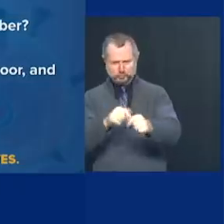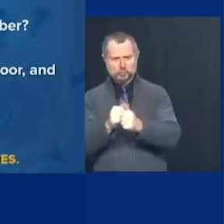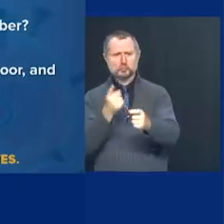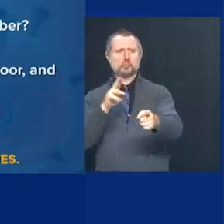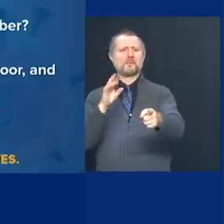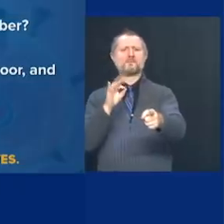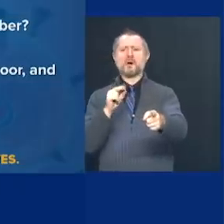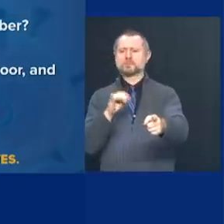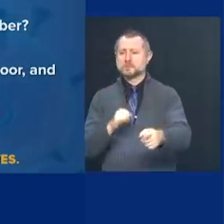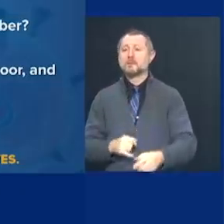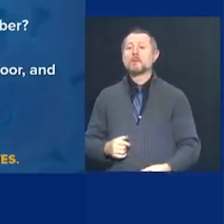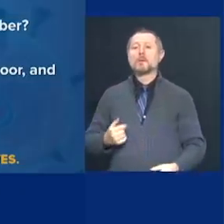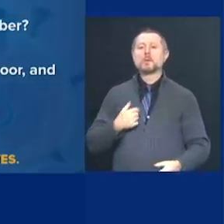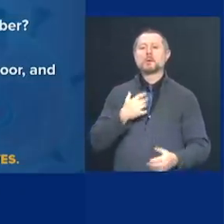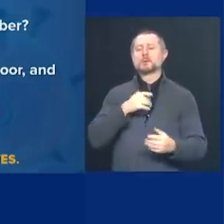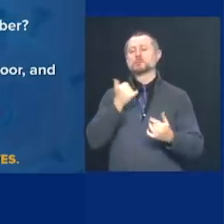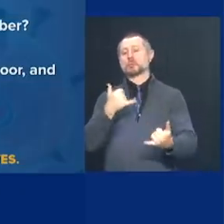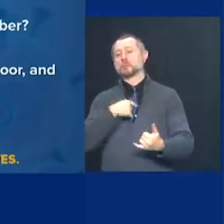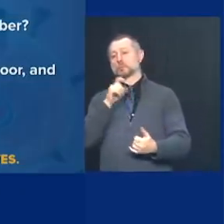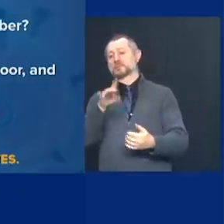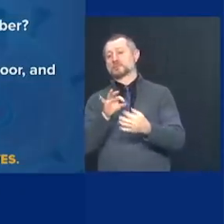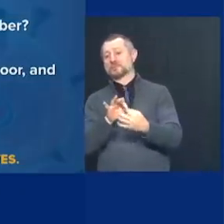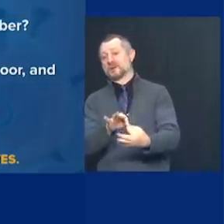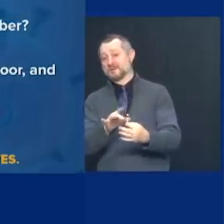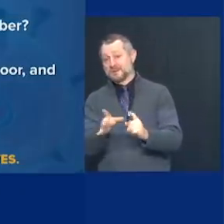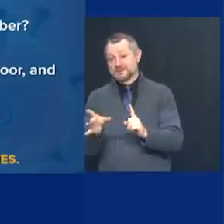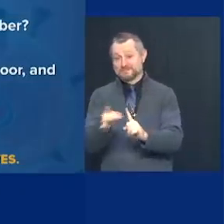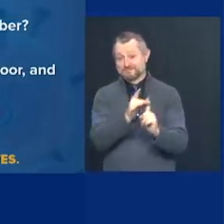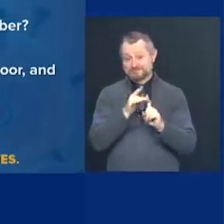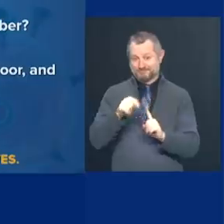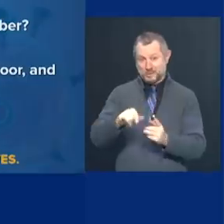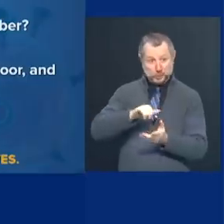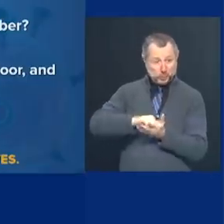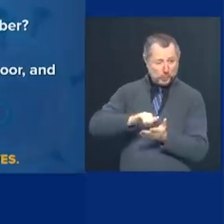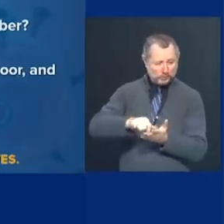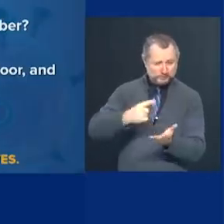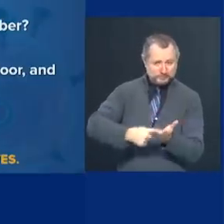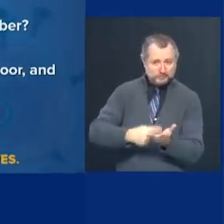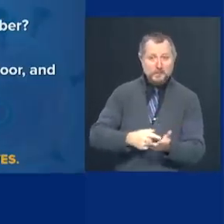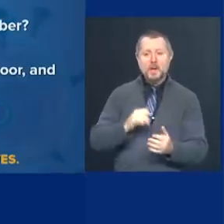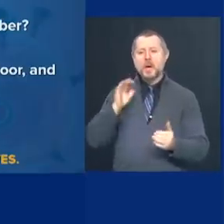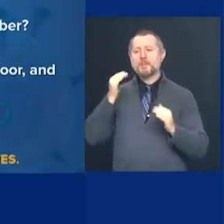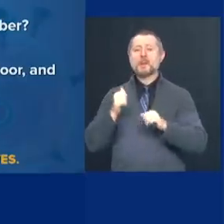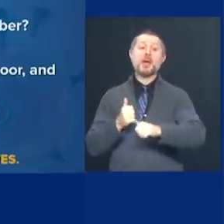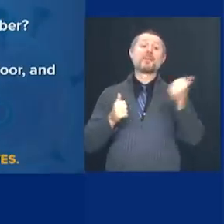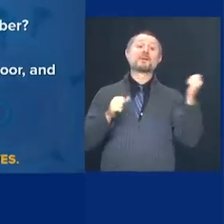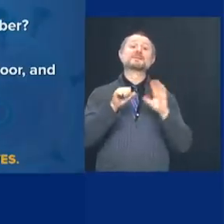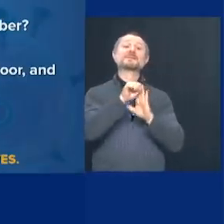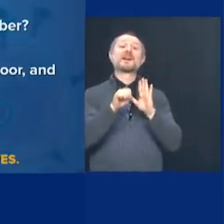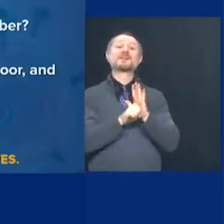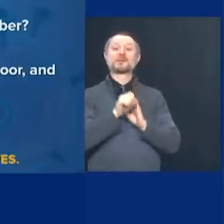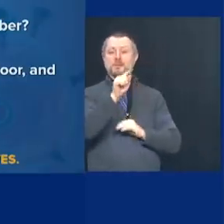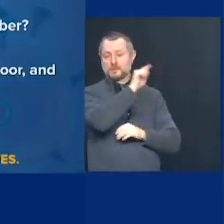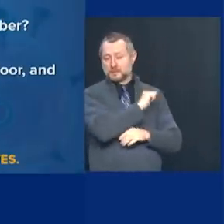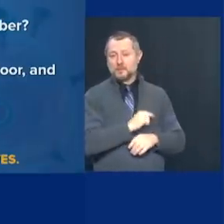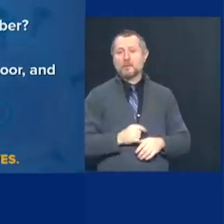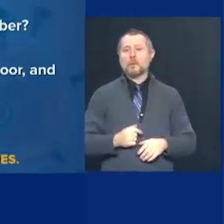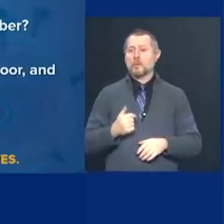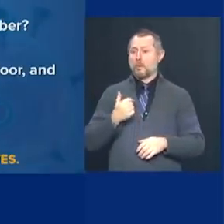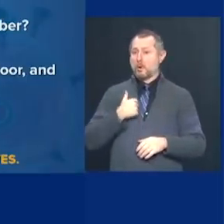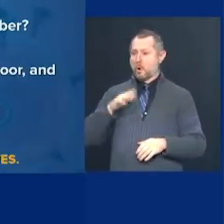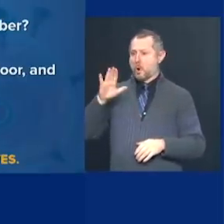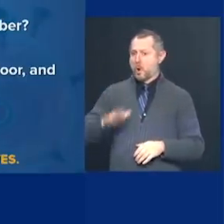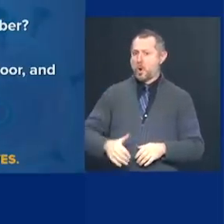this state's infection rate versus other states, where lower than all states